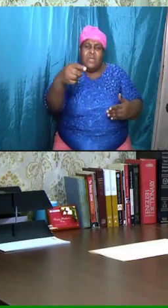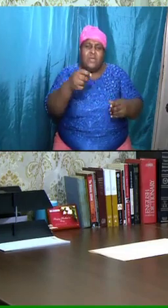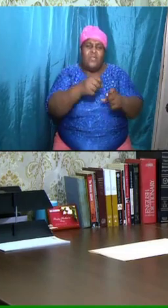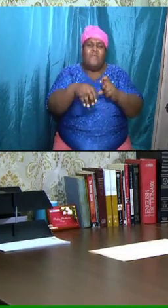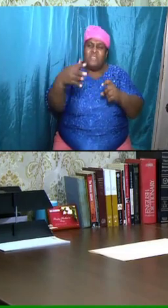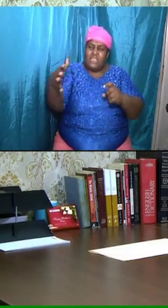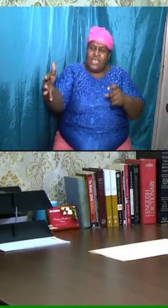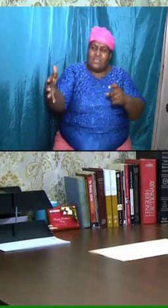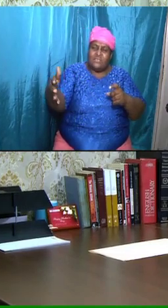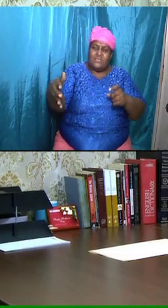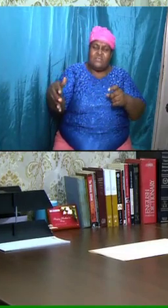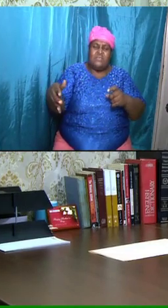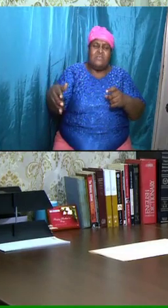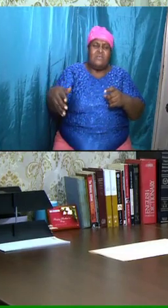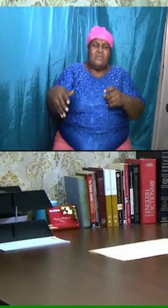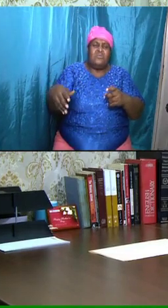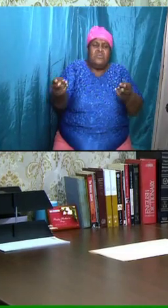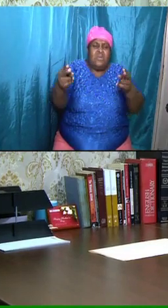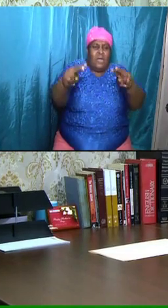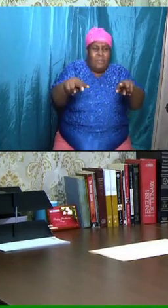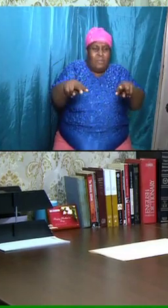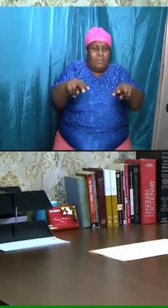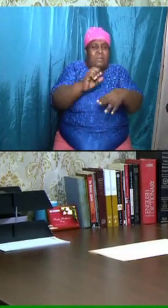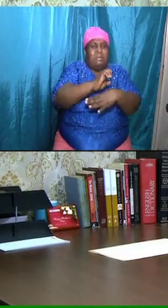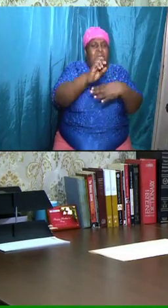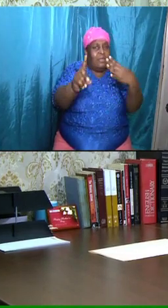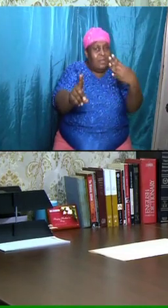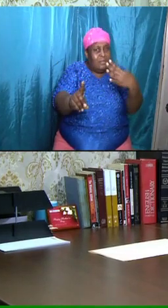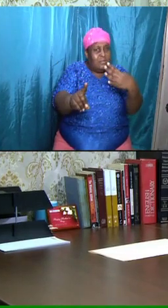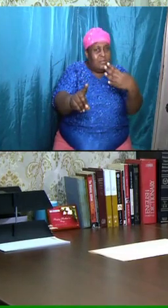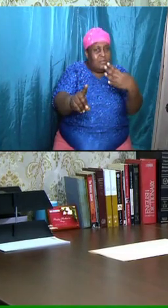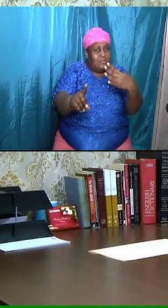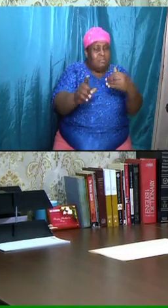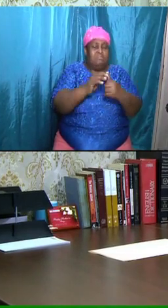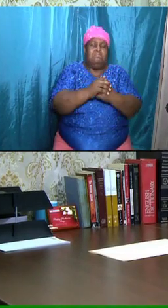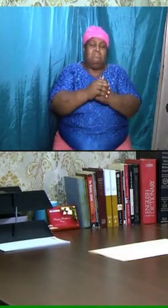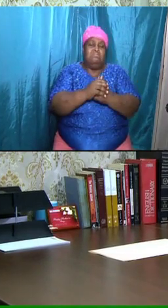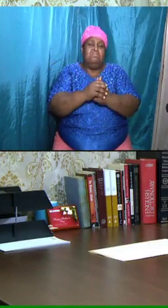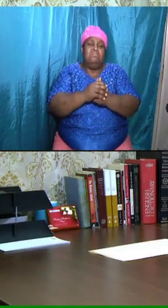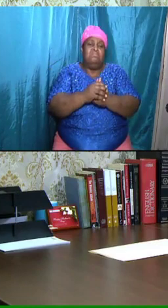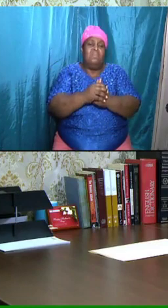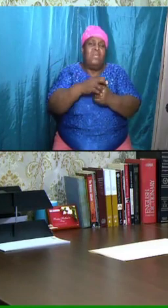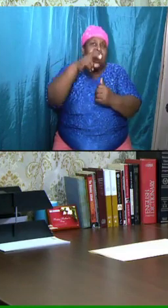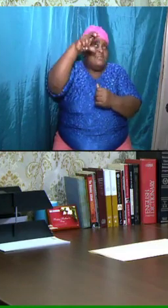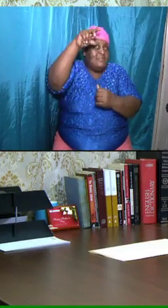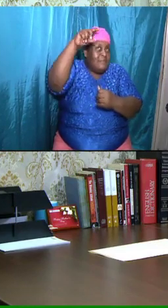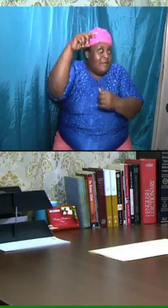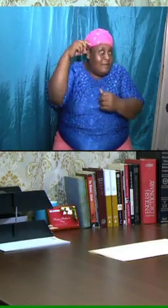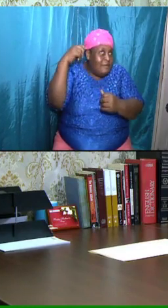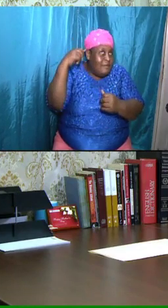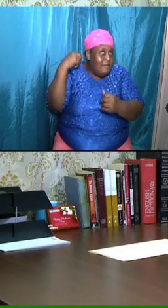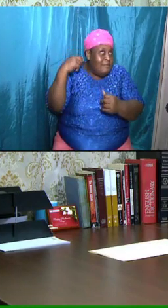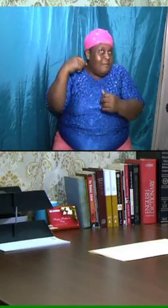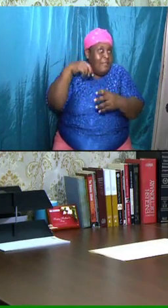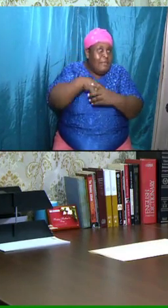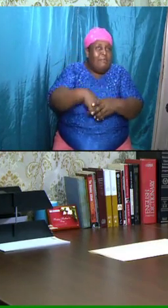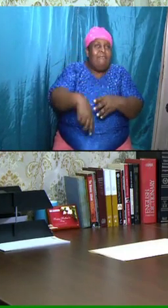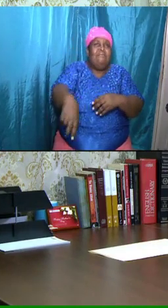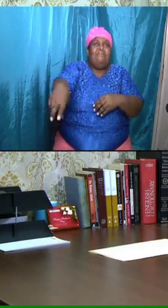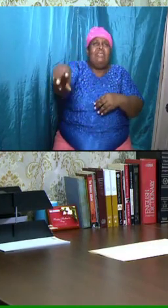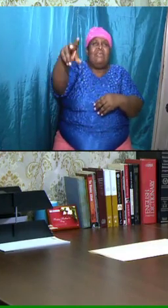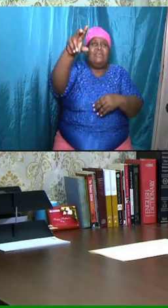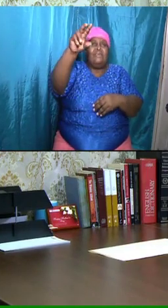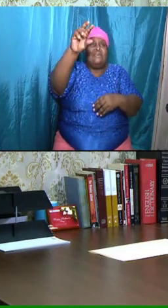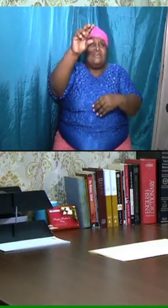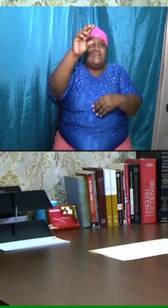And he prophesied that Messiah the prince was going to be cut off. And Daniel in his 70 weeks prophecy